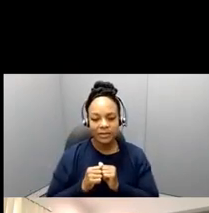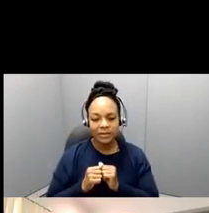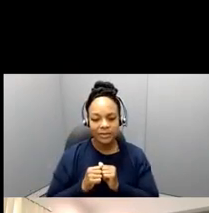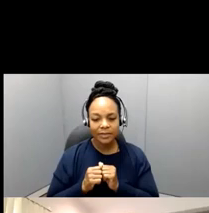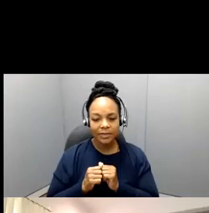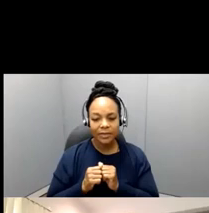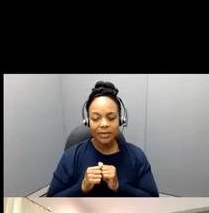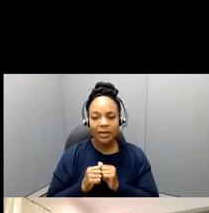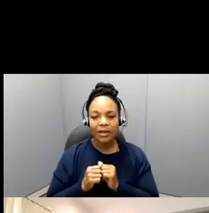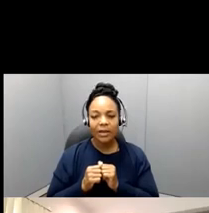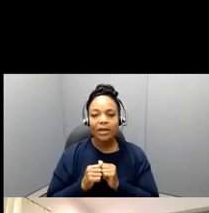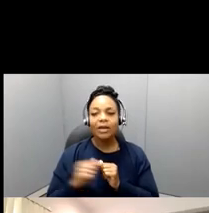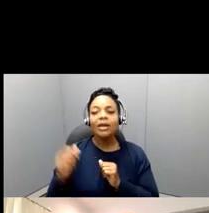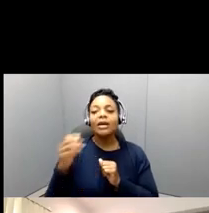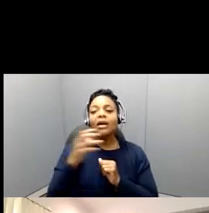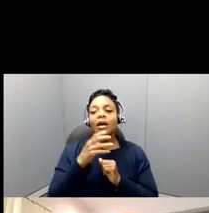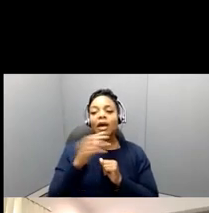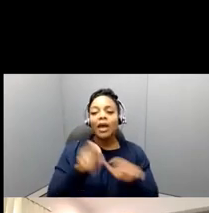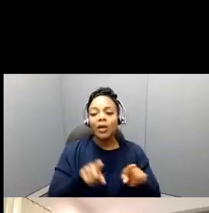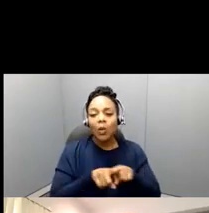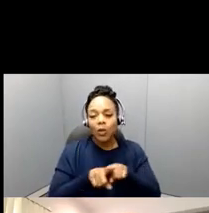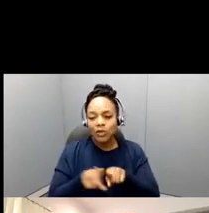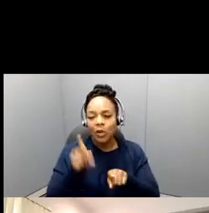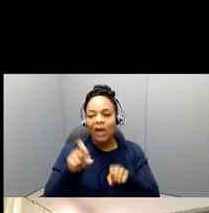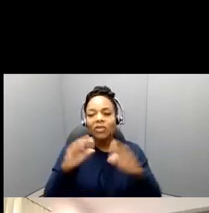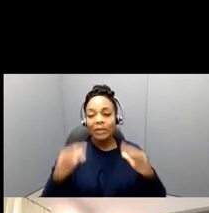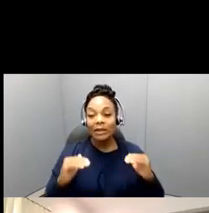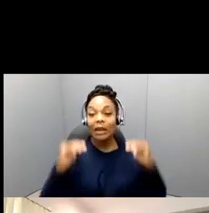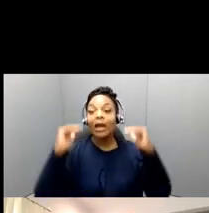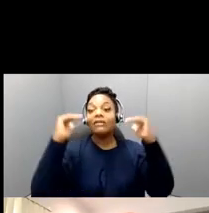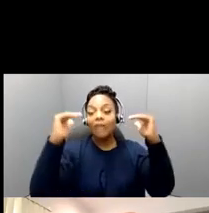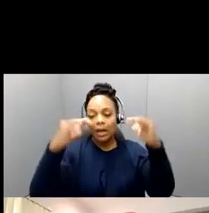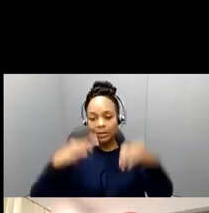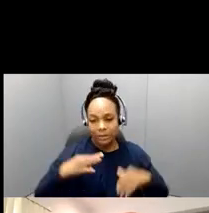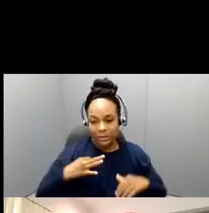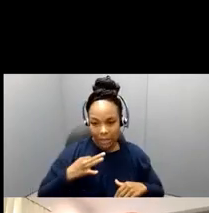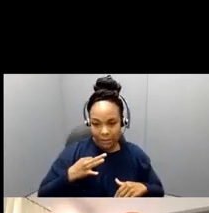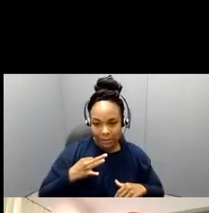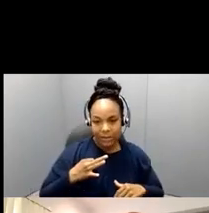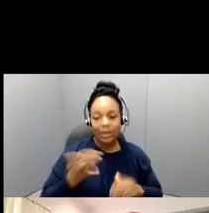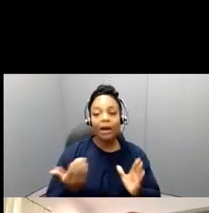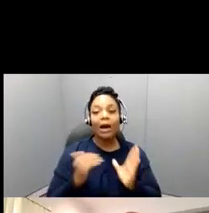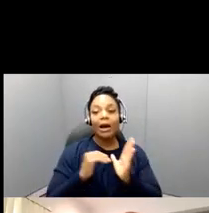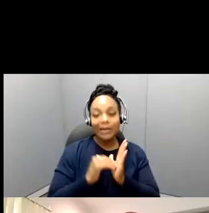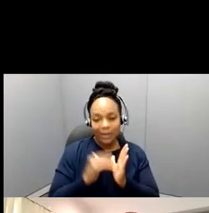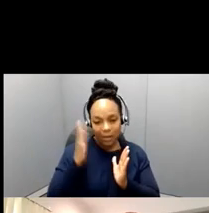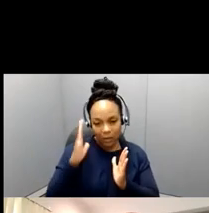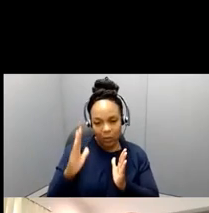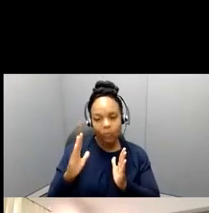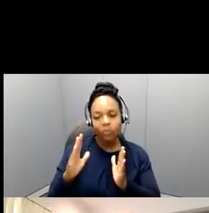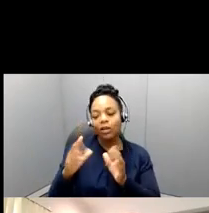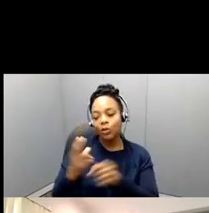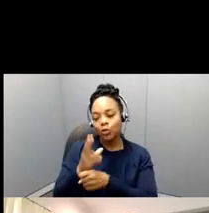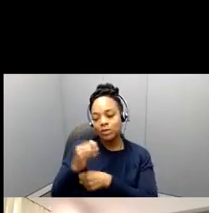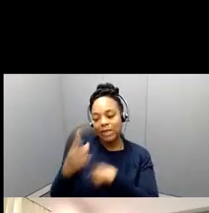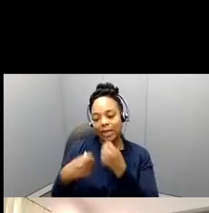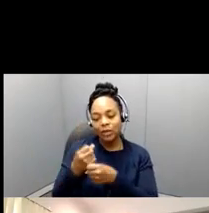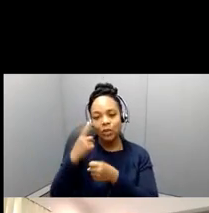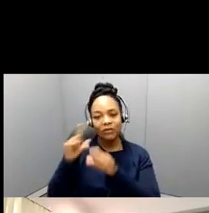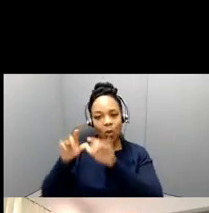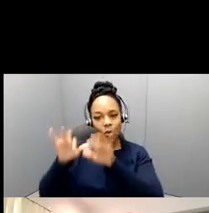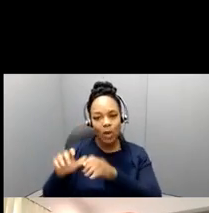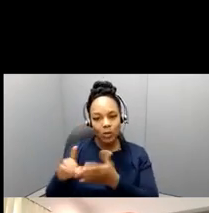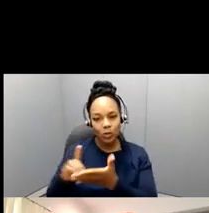advanced to candidacy. They have that year, they're writing, that these funds are available, and that they're able to, to focus